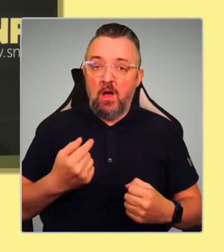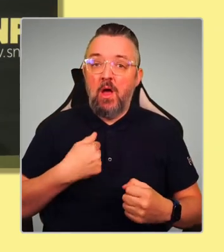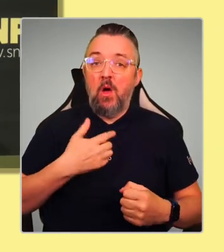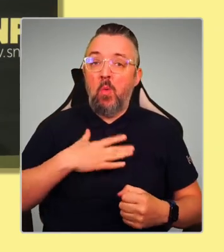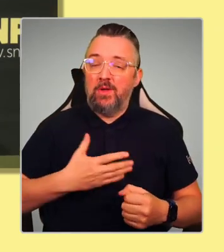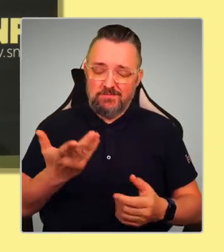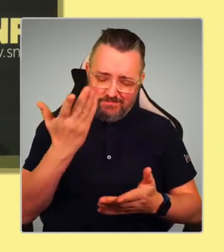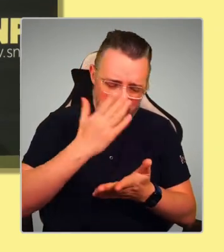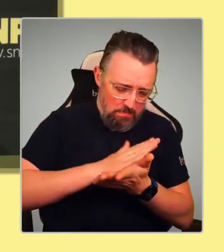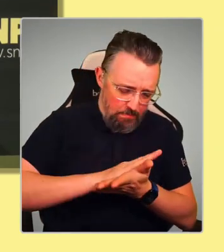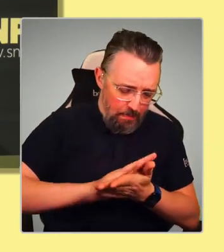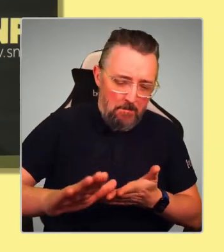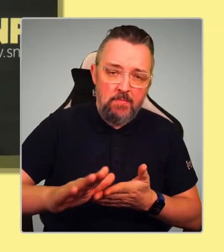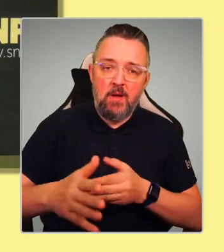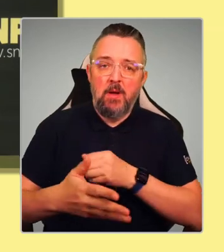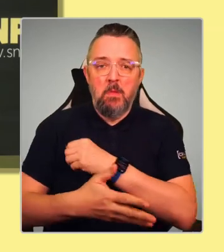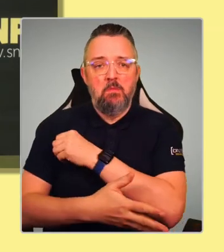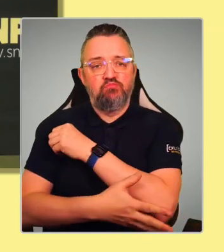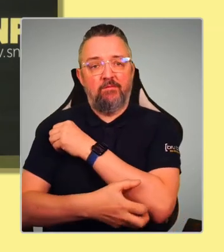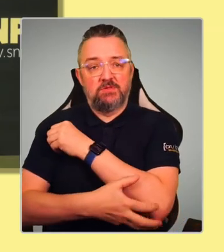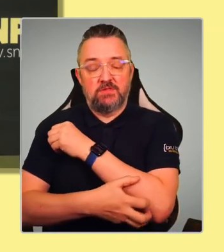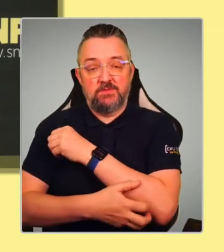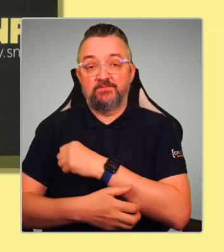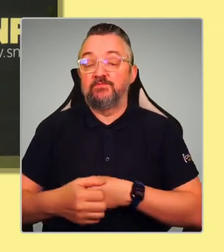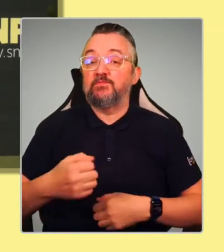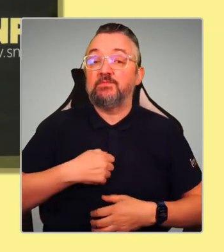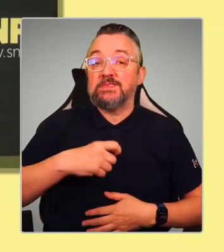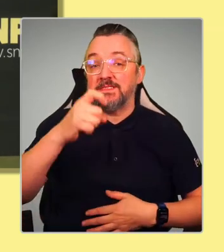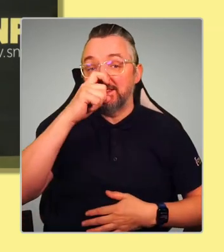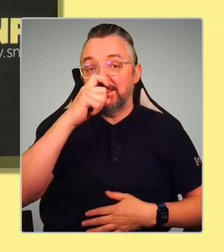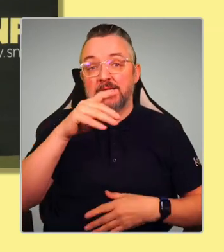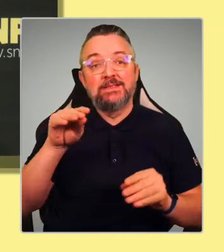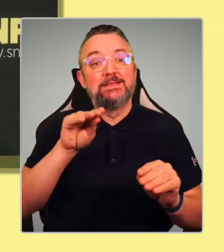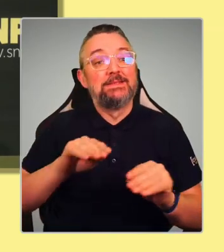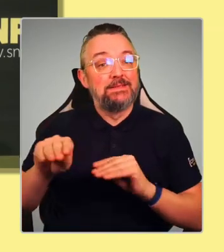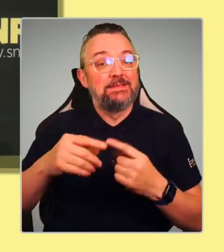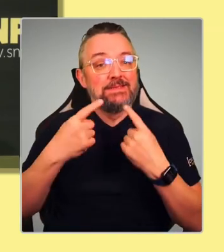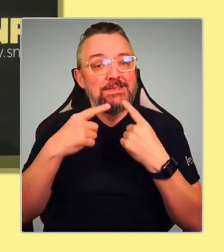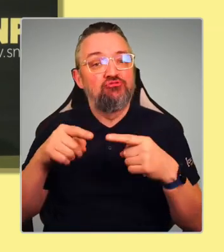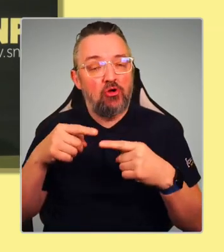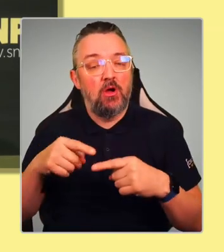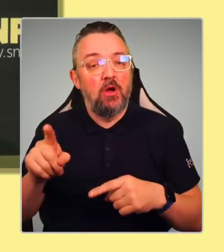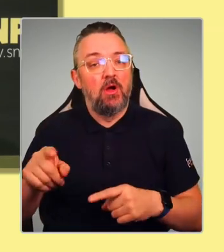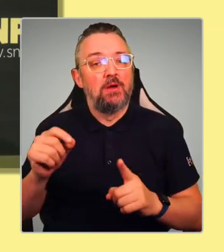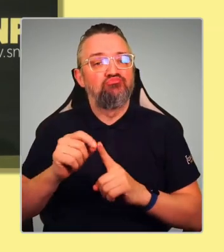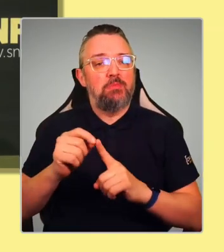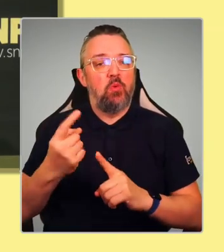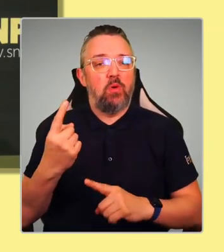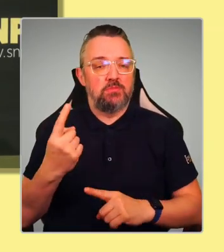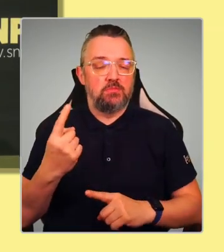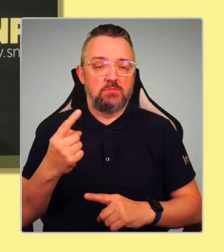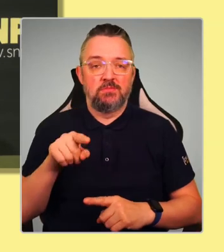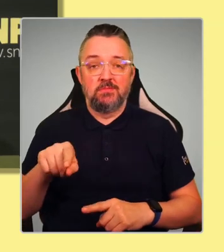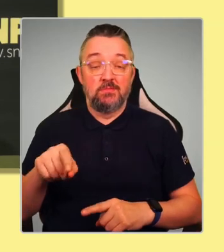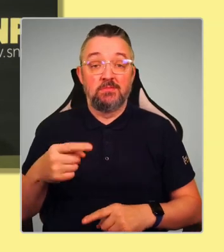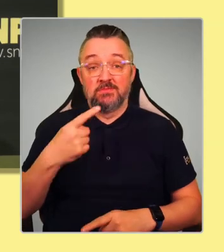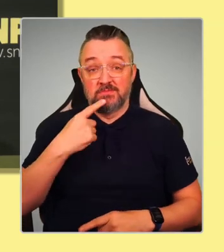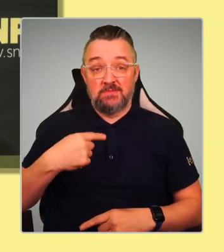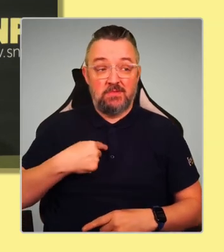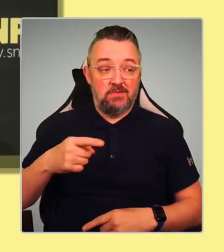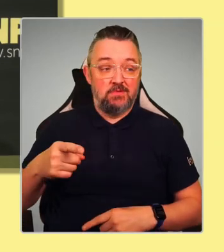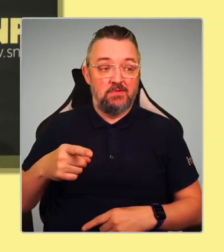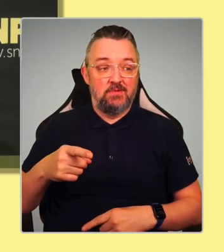My sister is a primary one teacher. And she tells me, she works on the other side of the country,